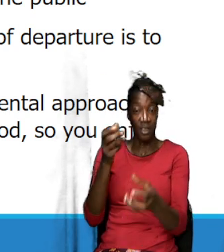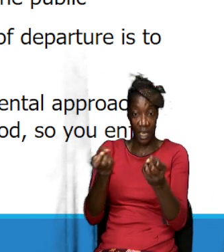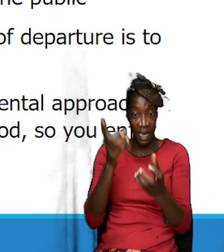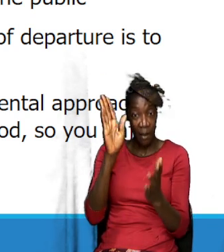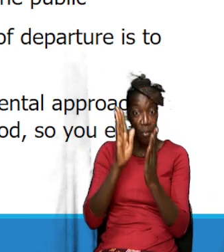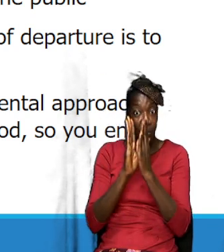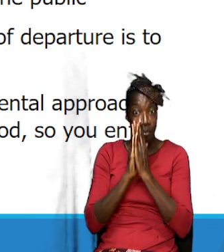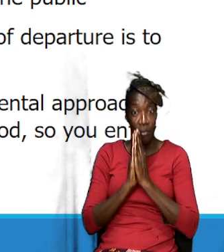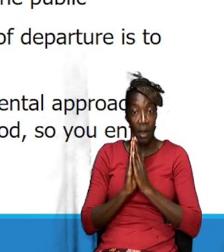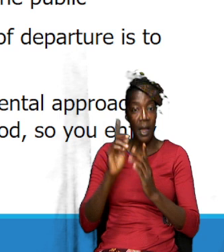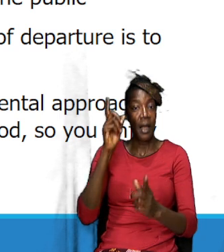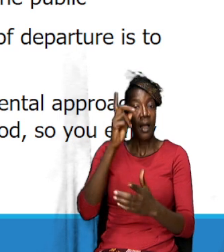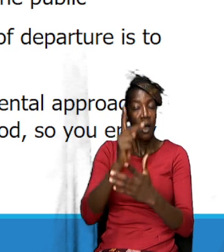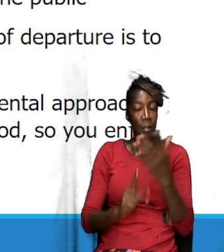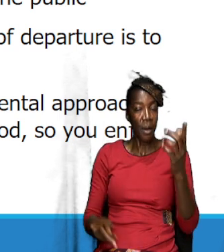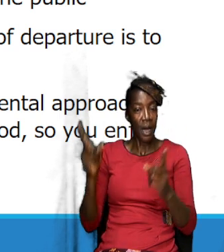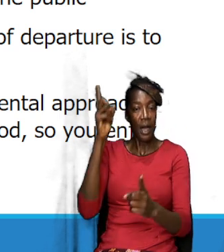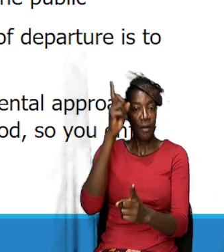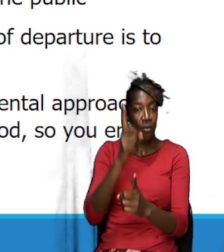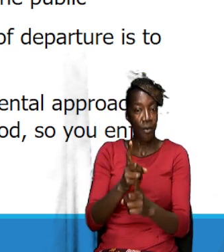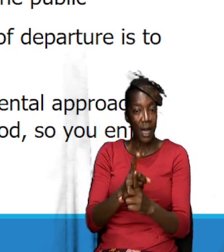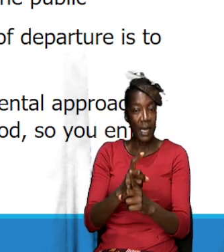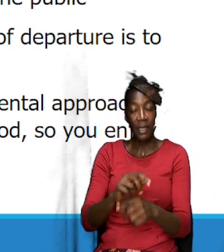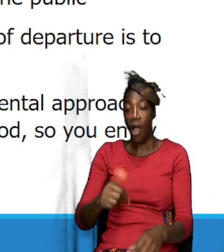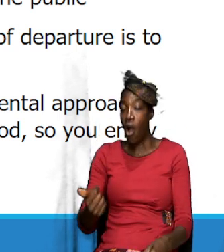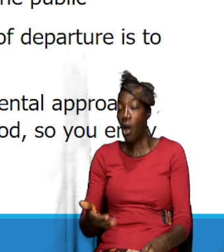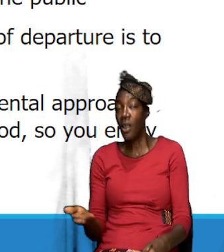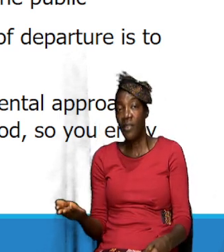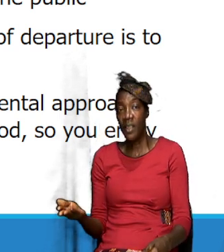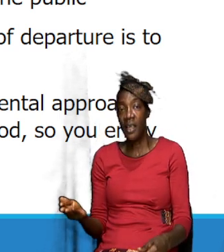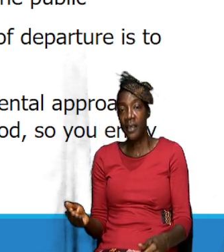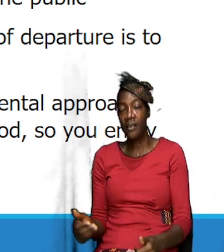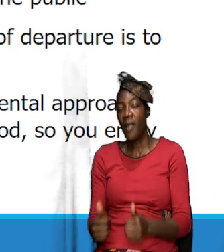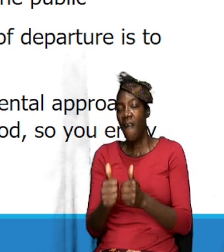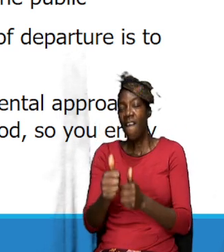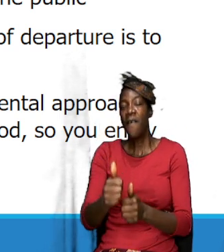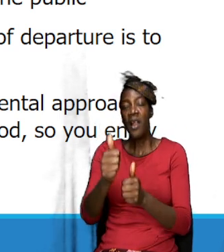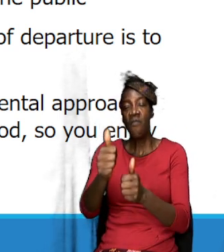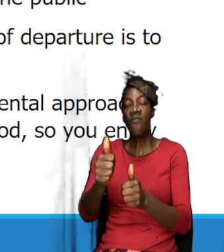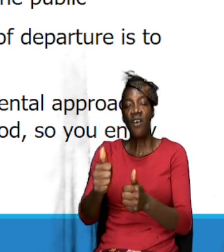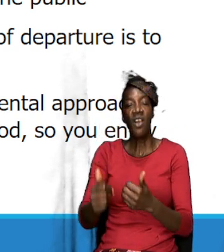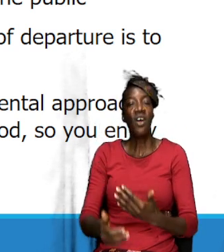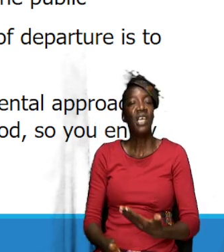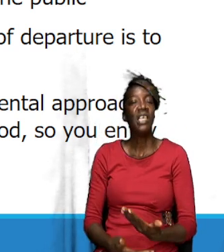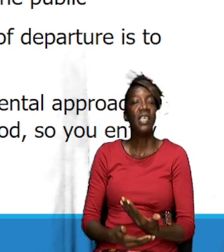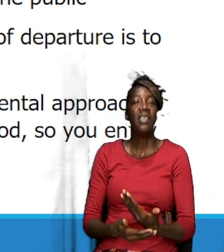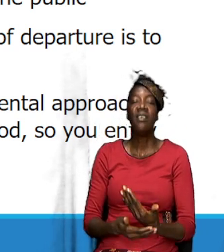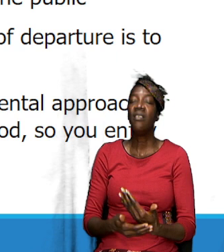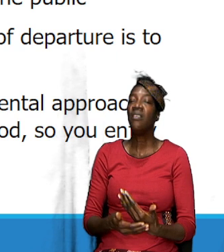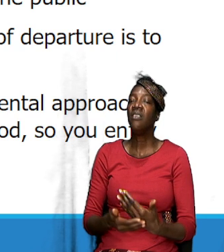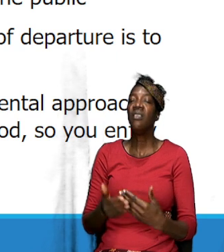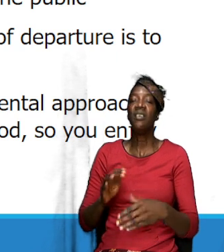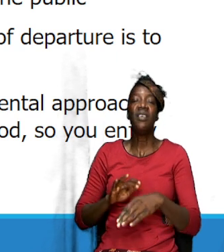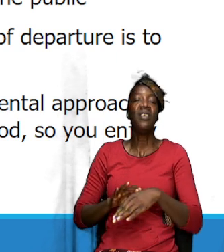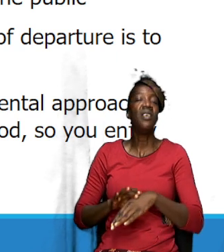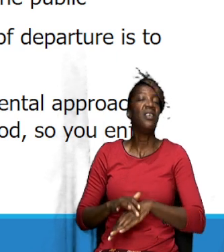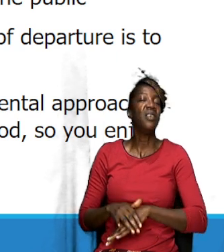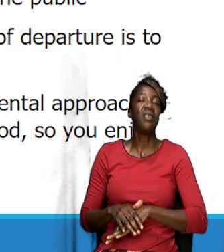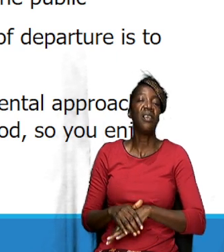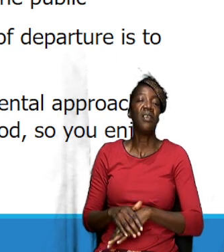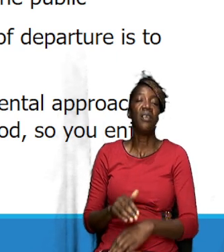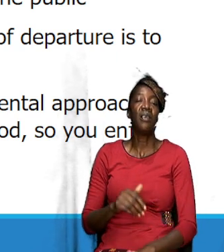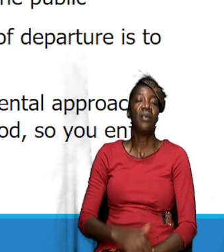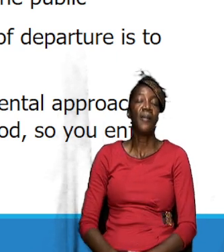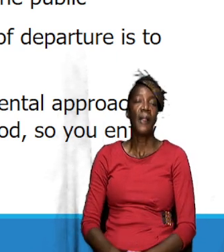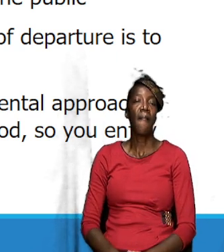right, then the other things I believe will come more easily. And so I'm not saying